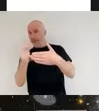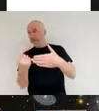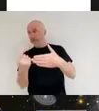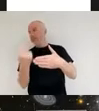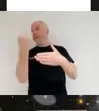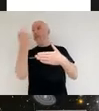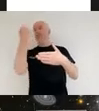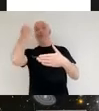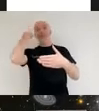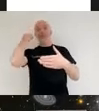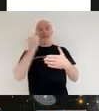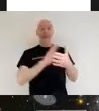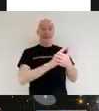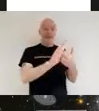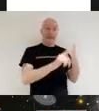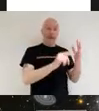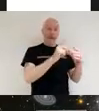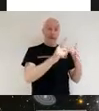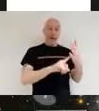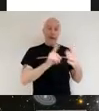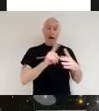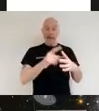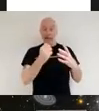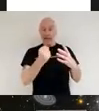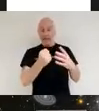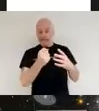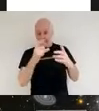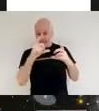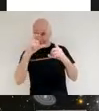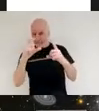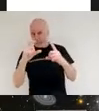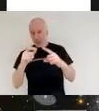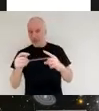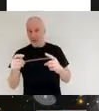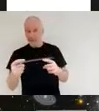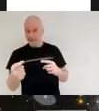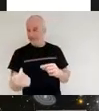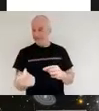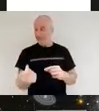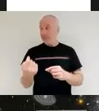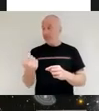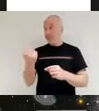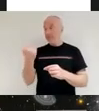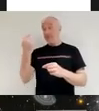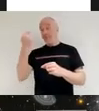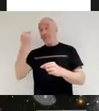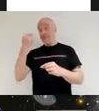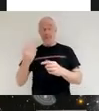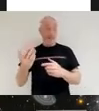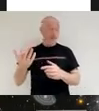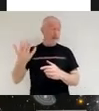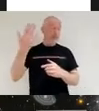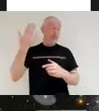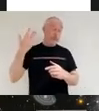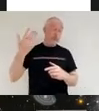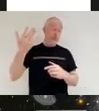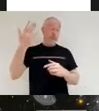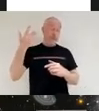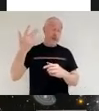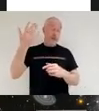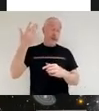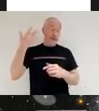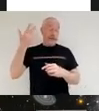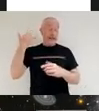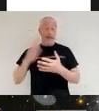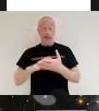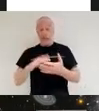some images of these distant galaxies but not far back enough to give us a really good understanding of the initial